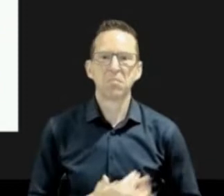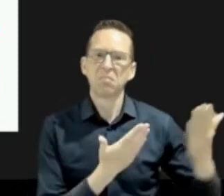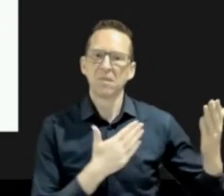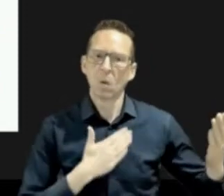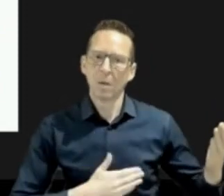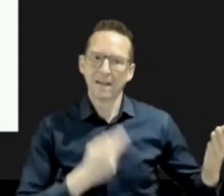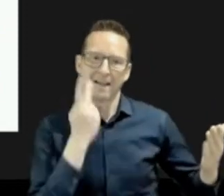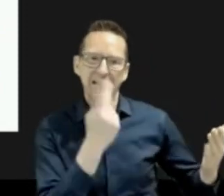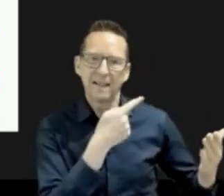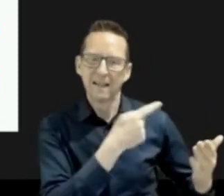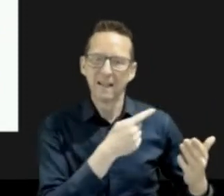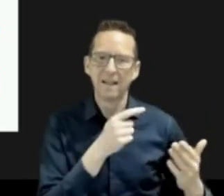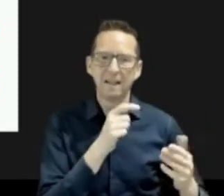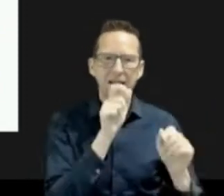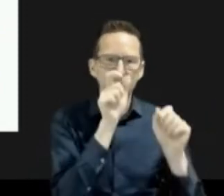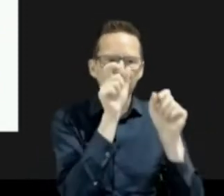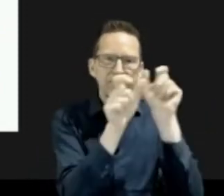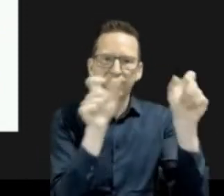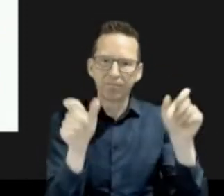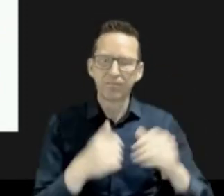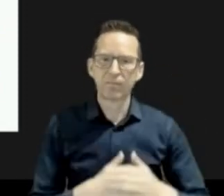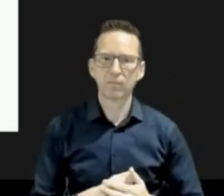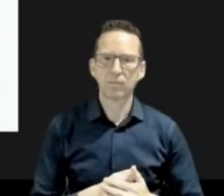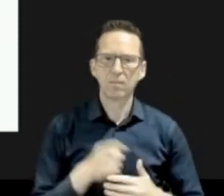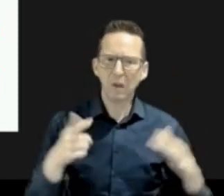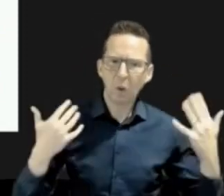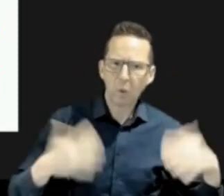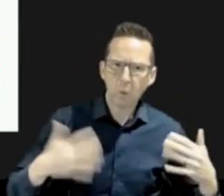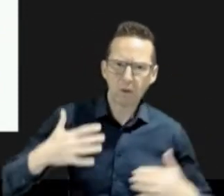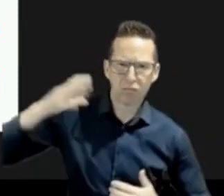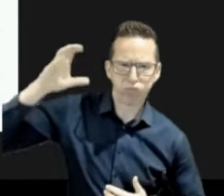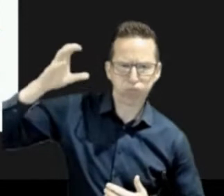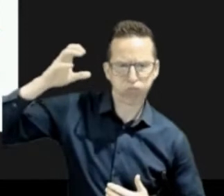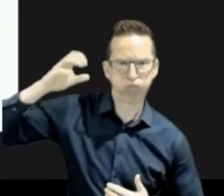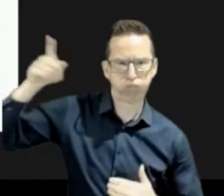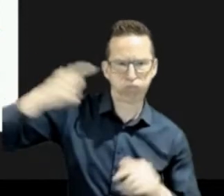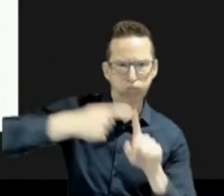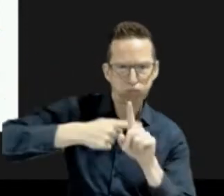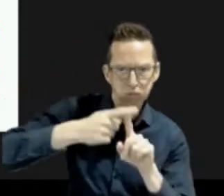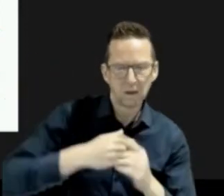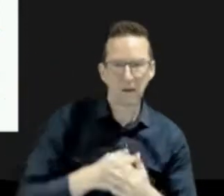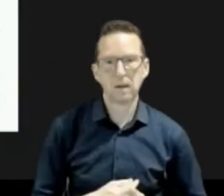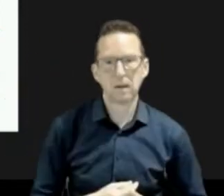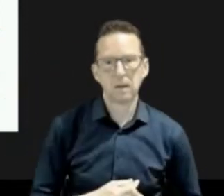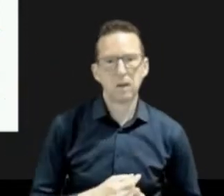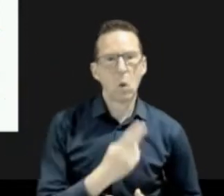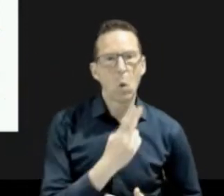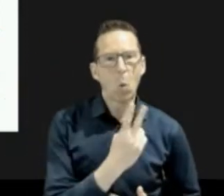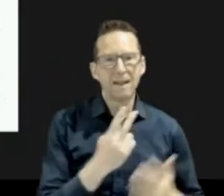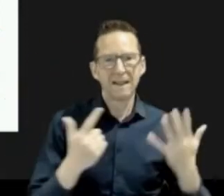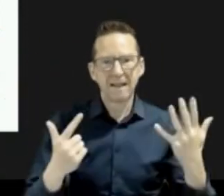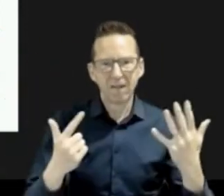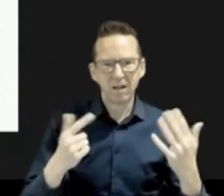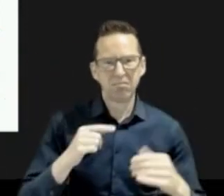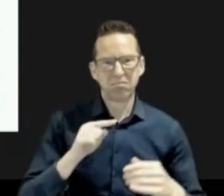Dangerous heat wave affecting British Columbia, 27 to 37 degrees, rigid high pressure. Now,